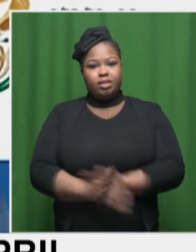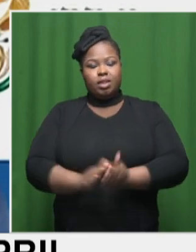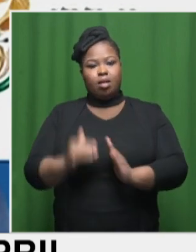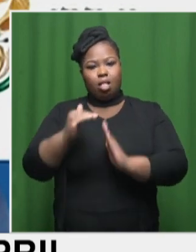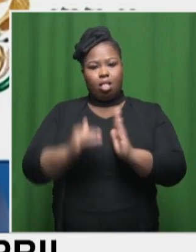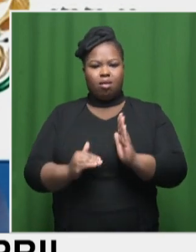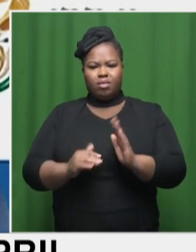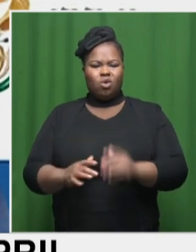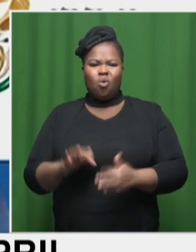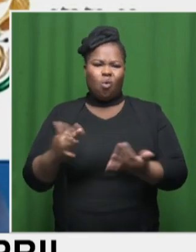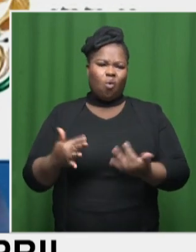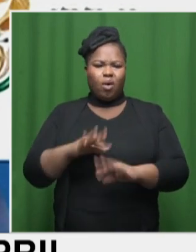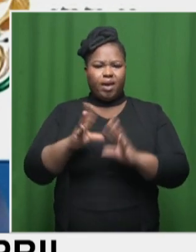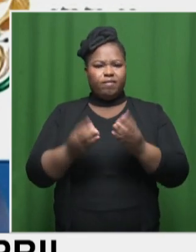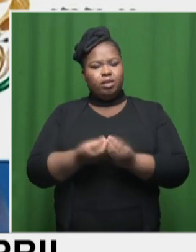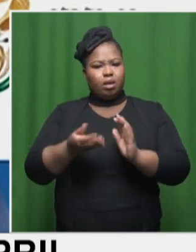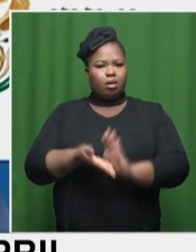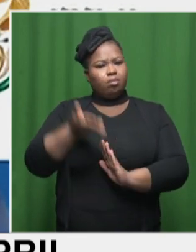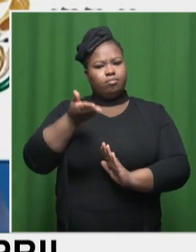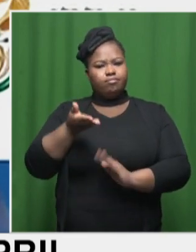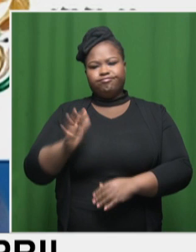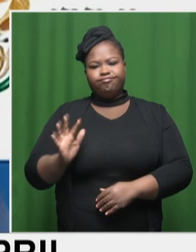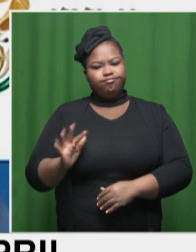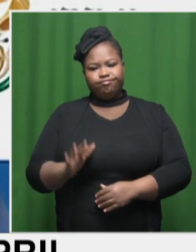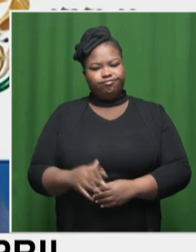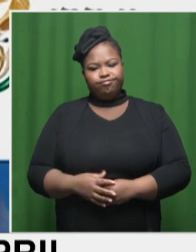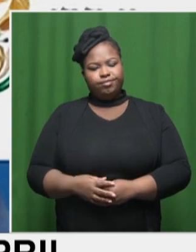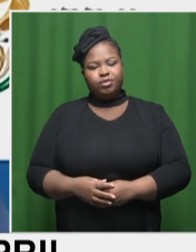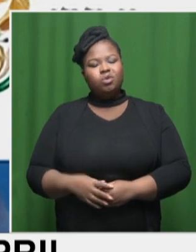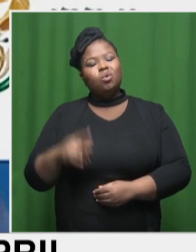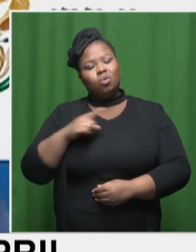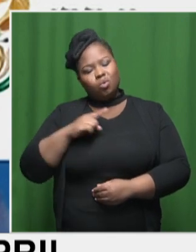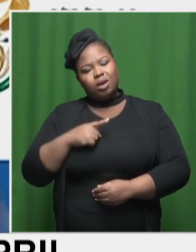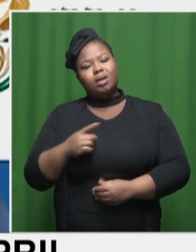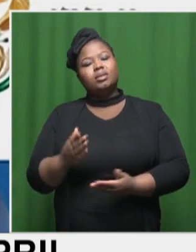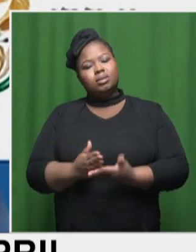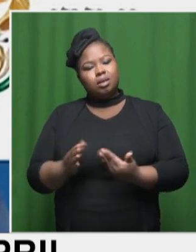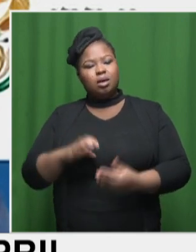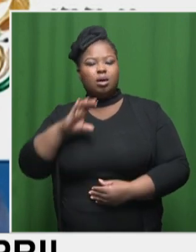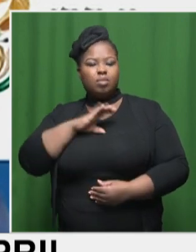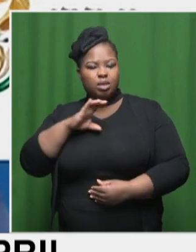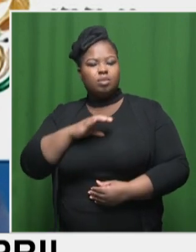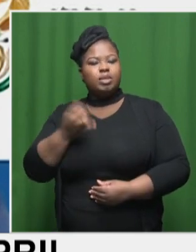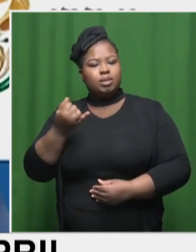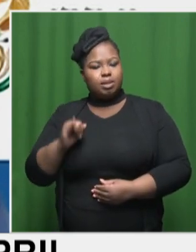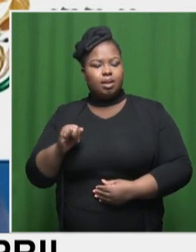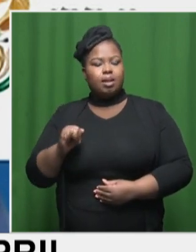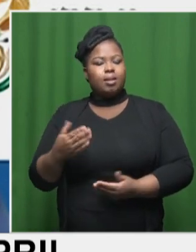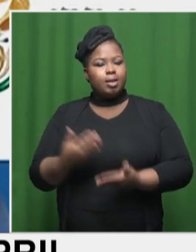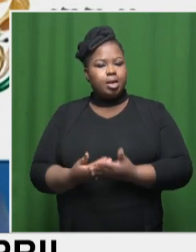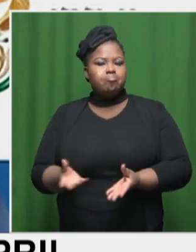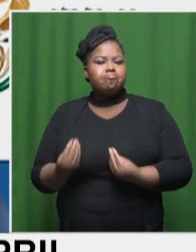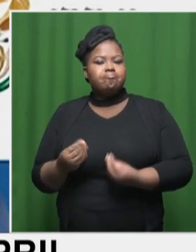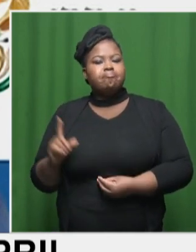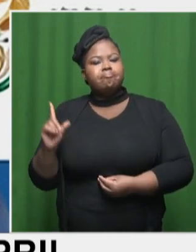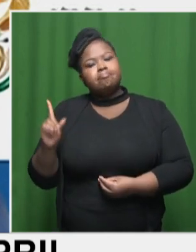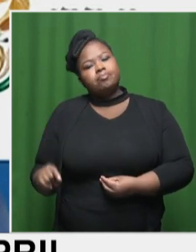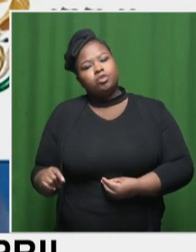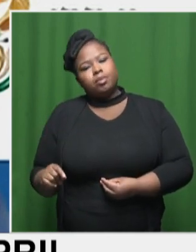has gone up by that amount. There certainly would be opportunities for consumers to find cheaper